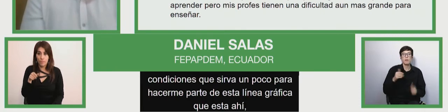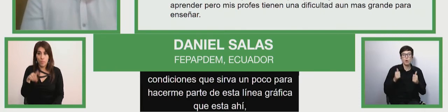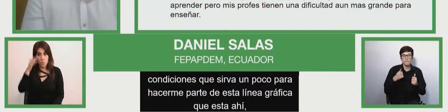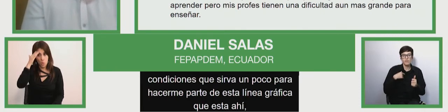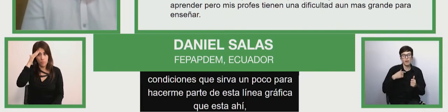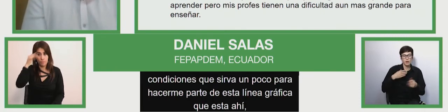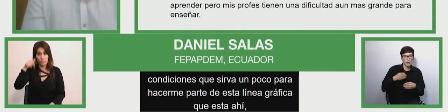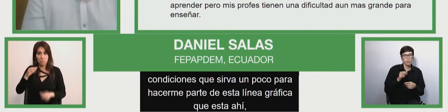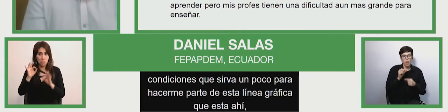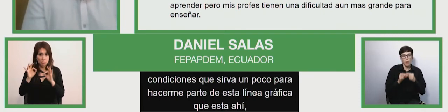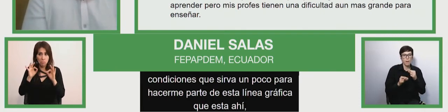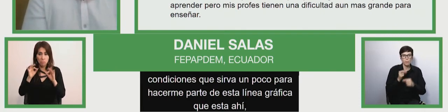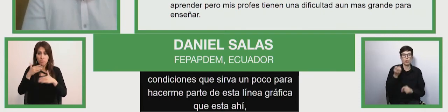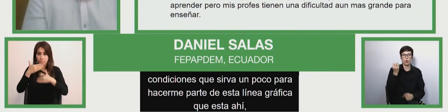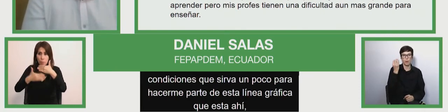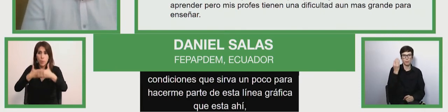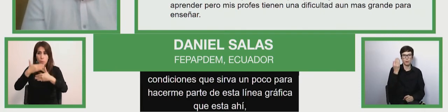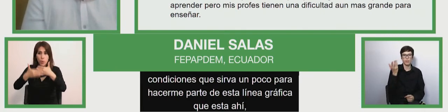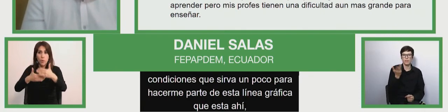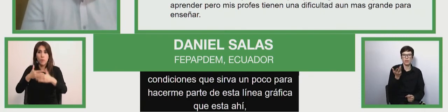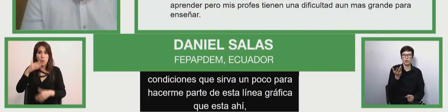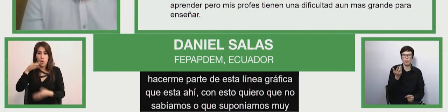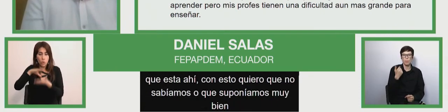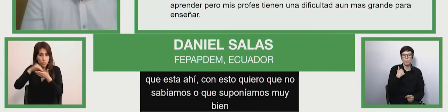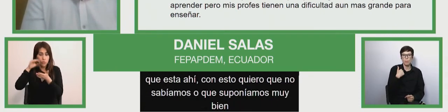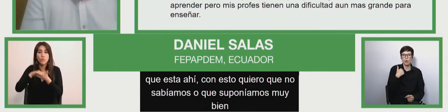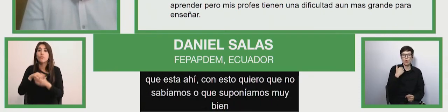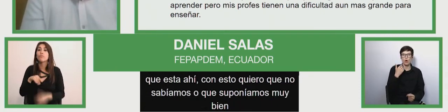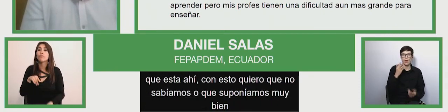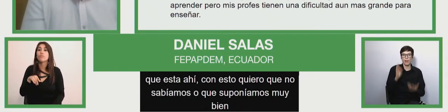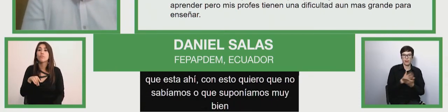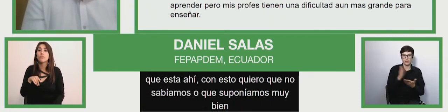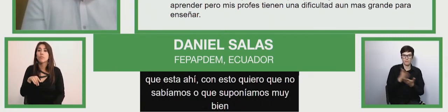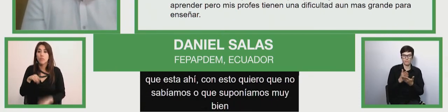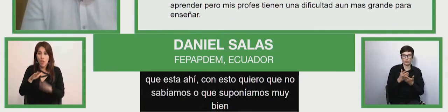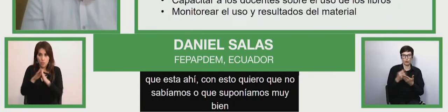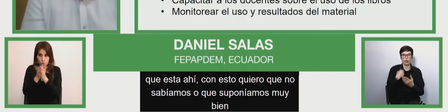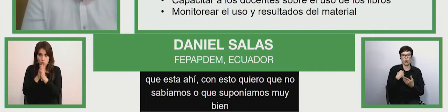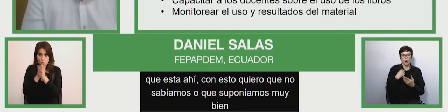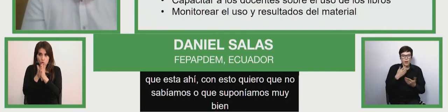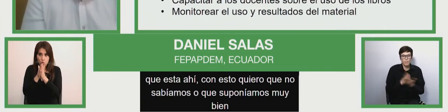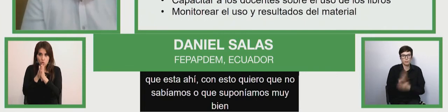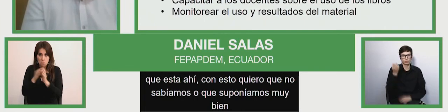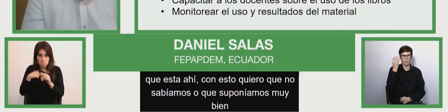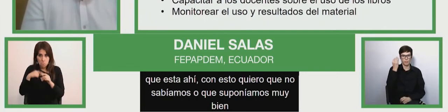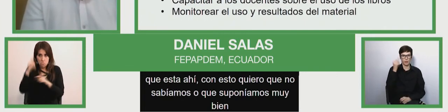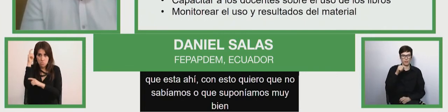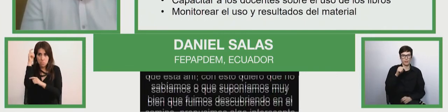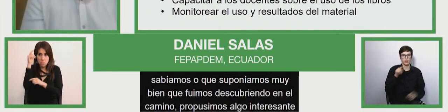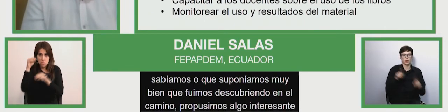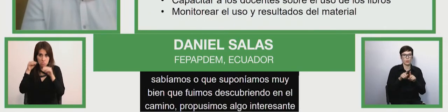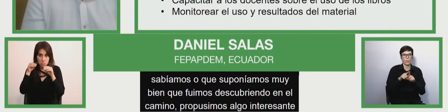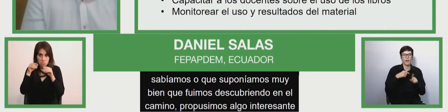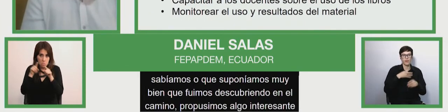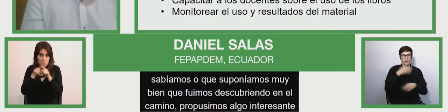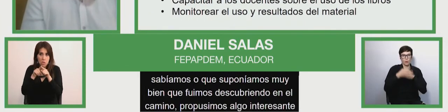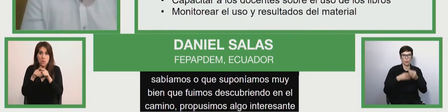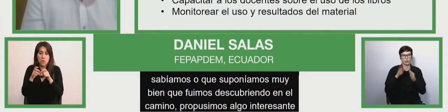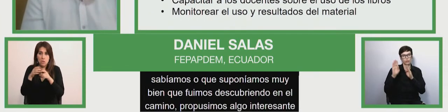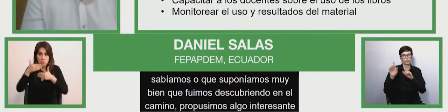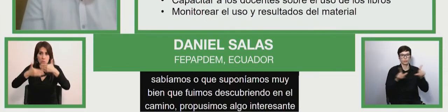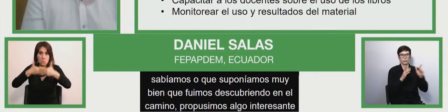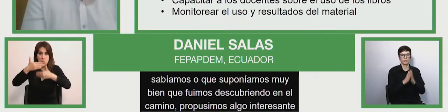we propose to see that here i learned and if you help me to change slide i will tell you where i go from